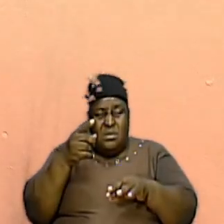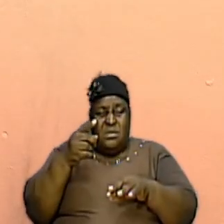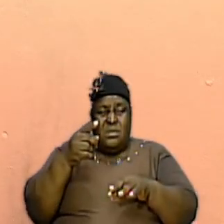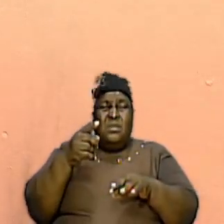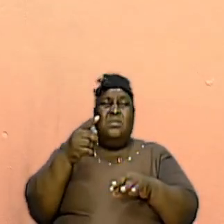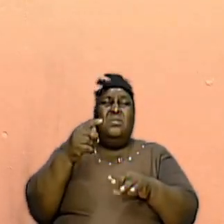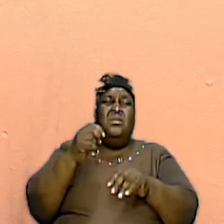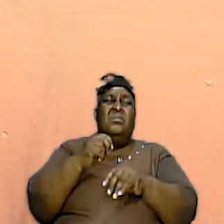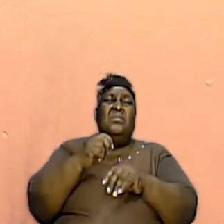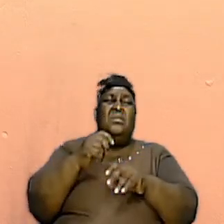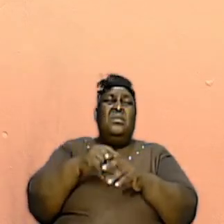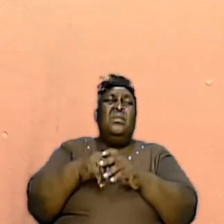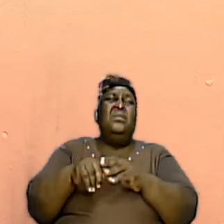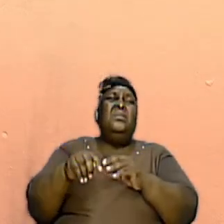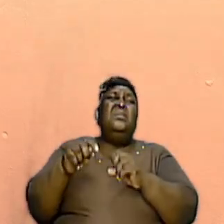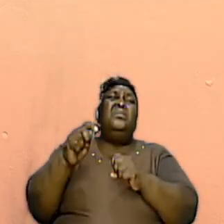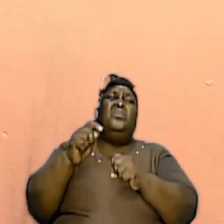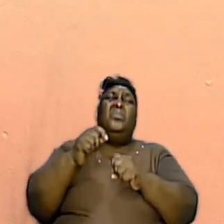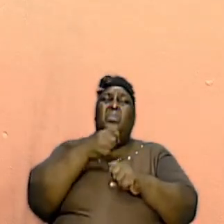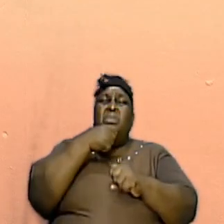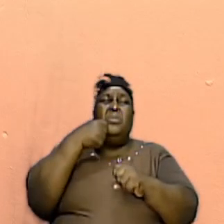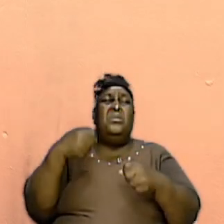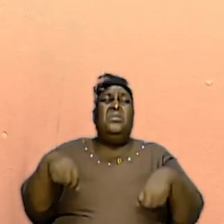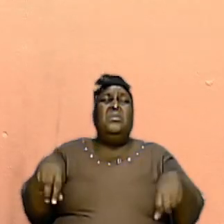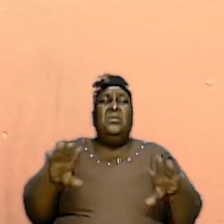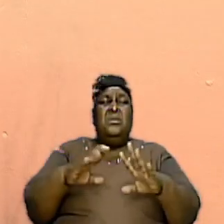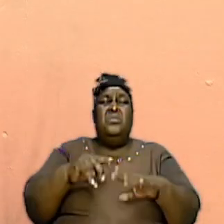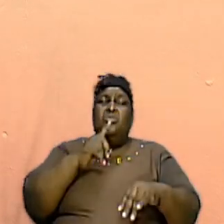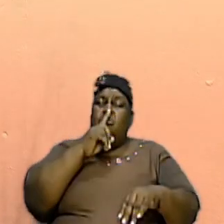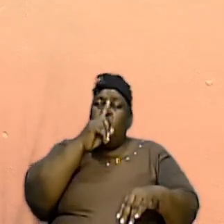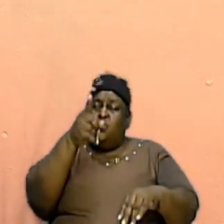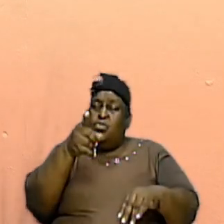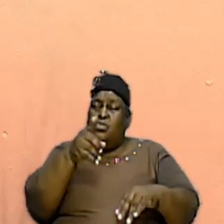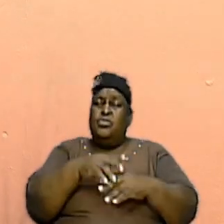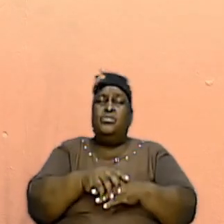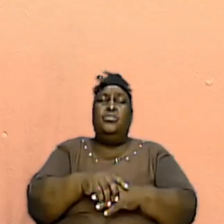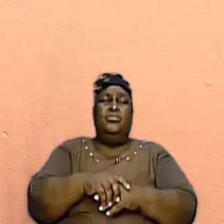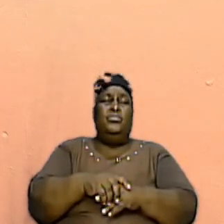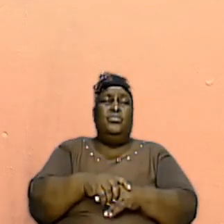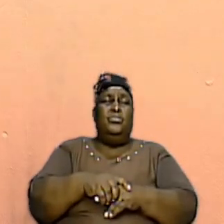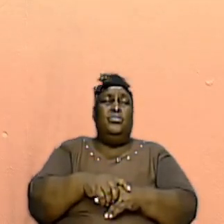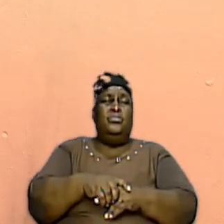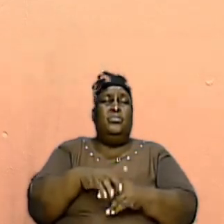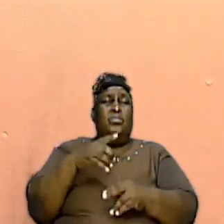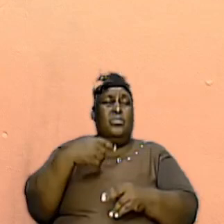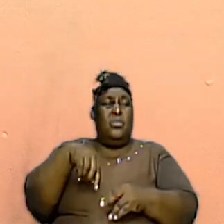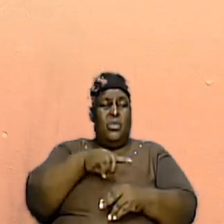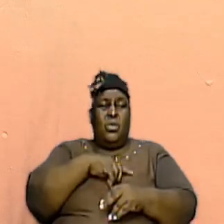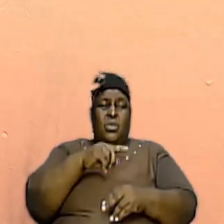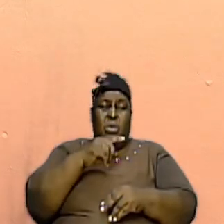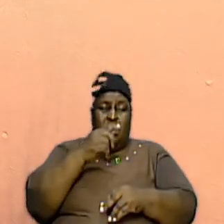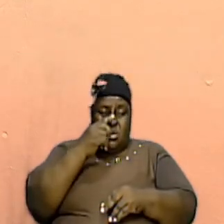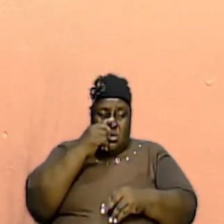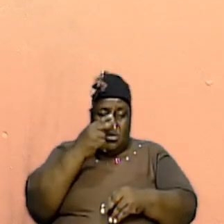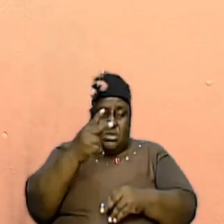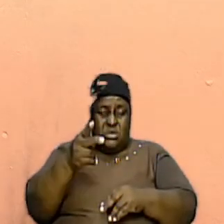in the wilderness which in fact and indeed it was we are seeing from Bible Acts chapter